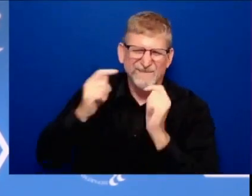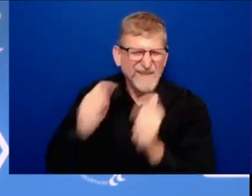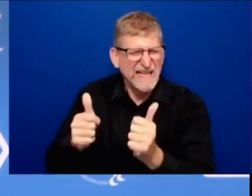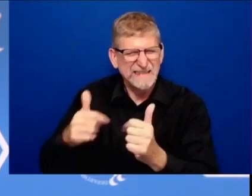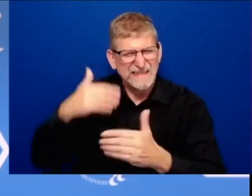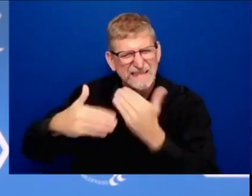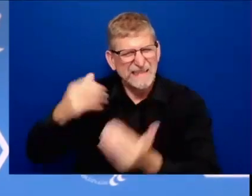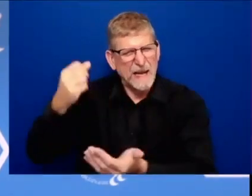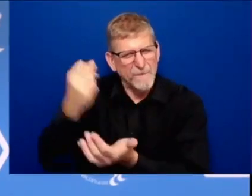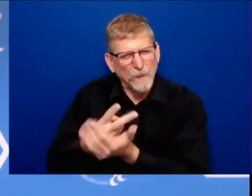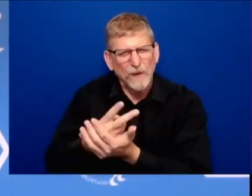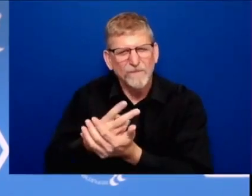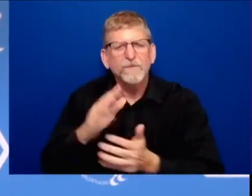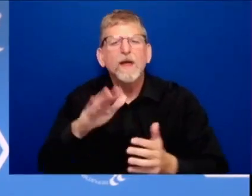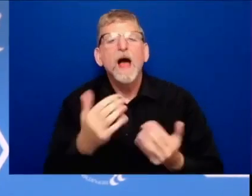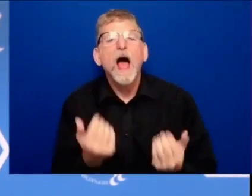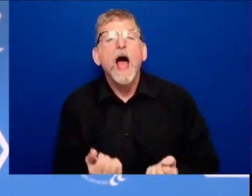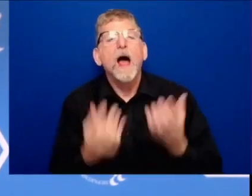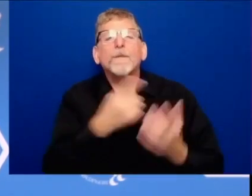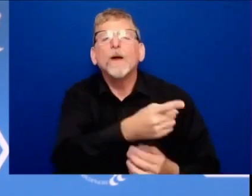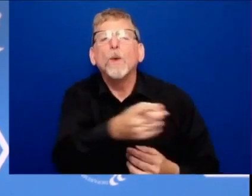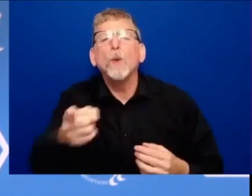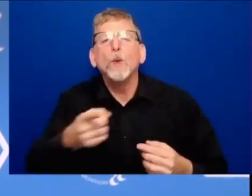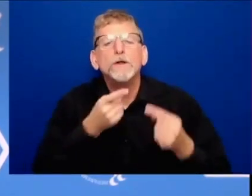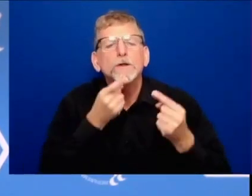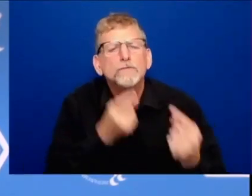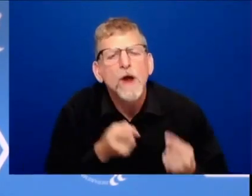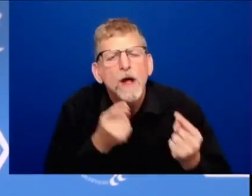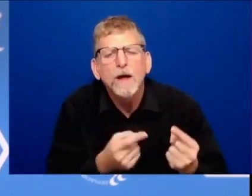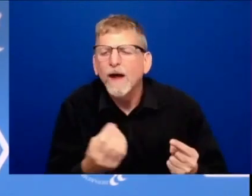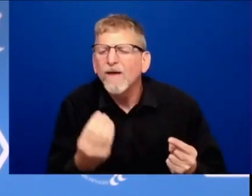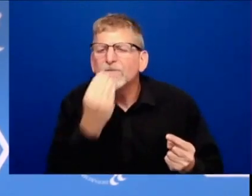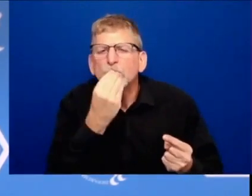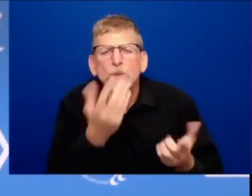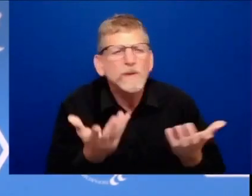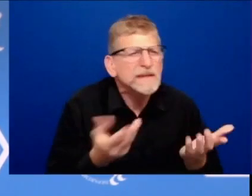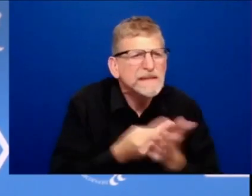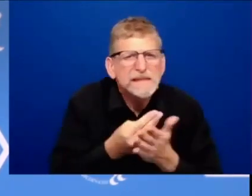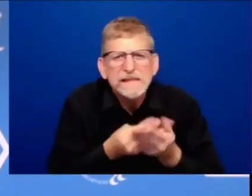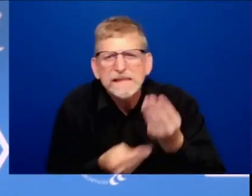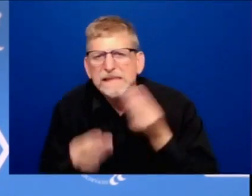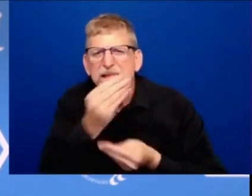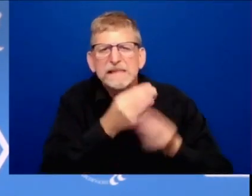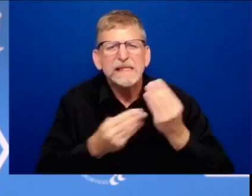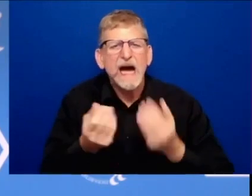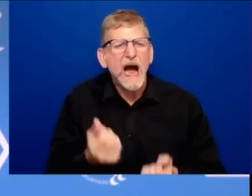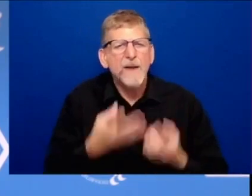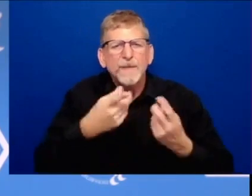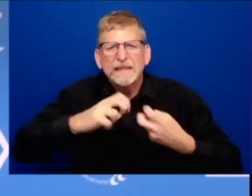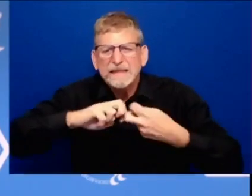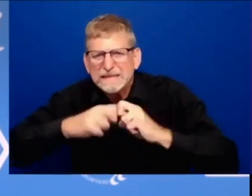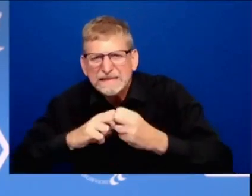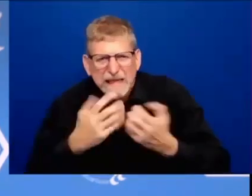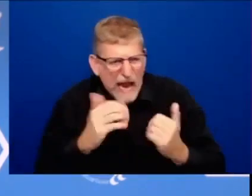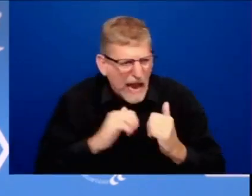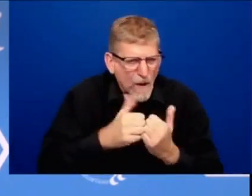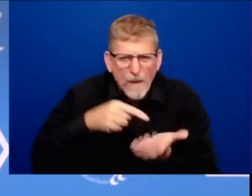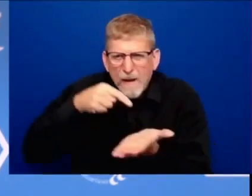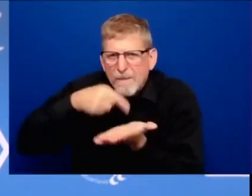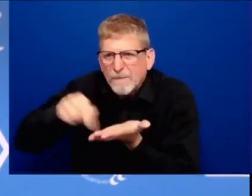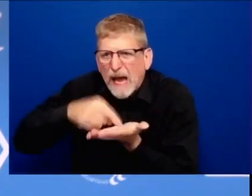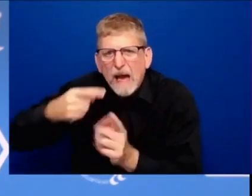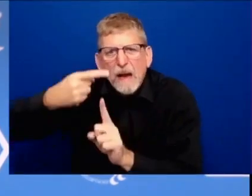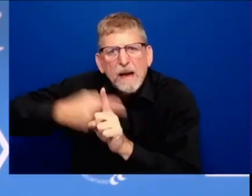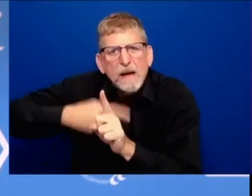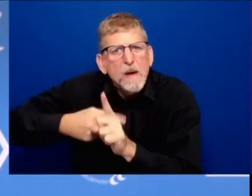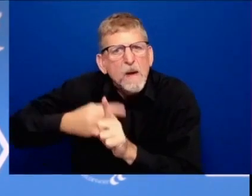how many of out there are worrying whether you can pay next month's rent or pay your mortgage how many